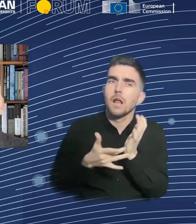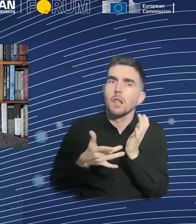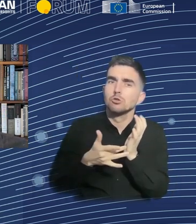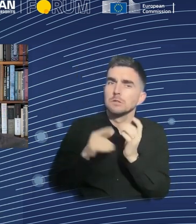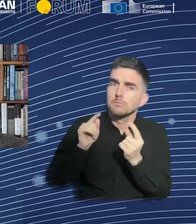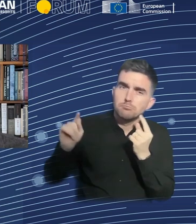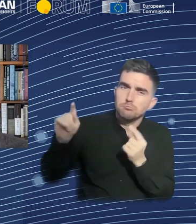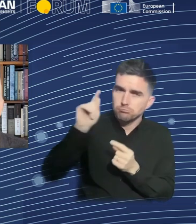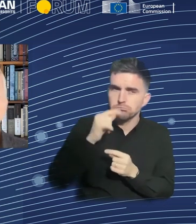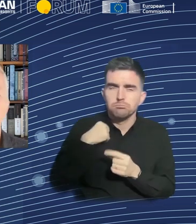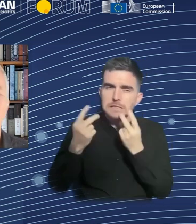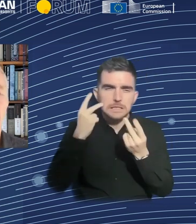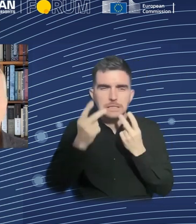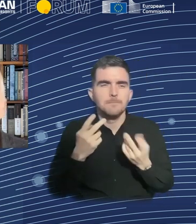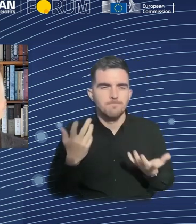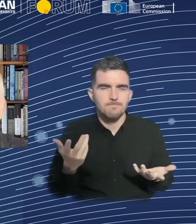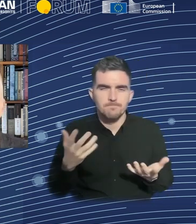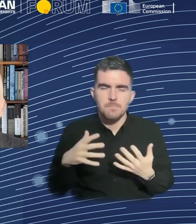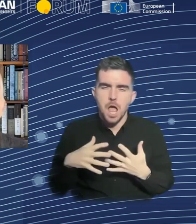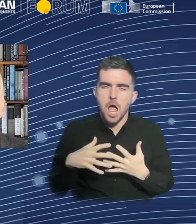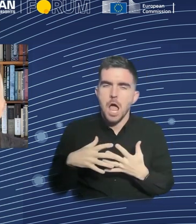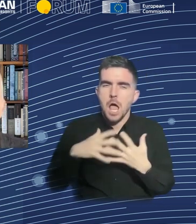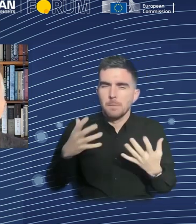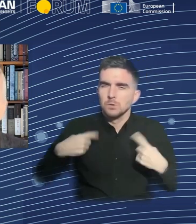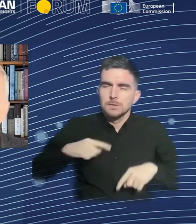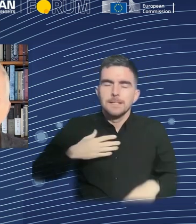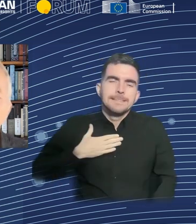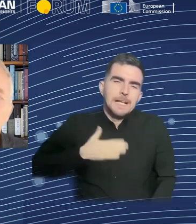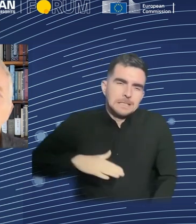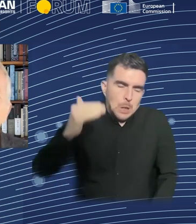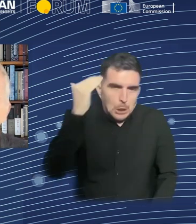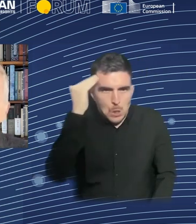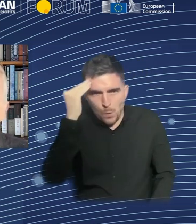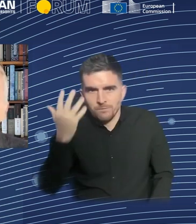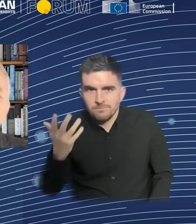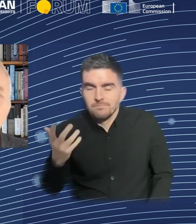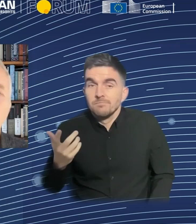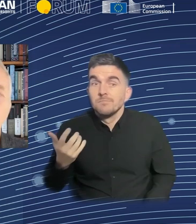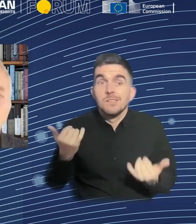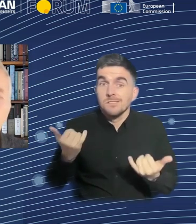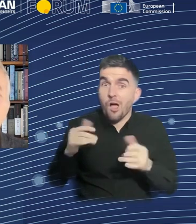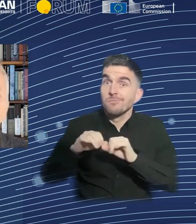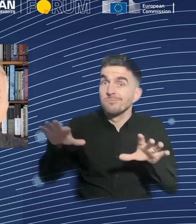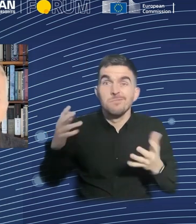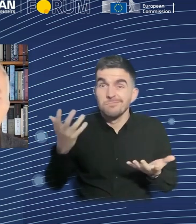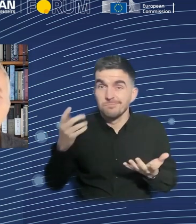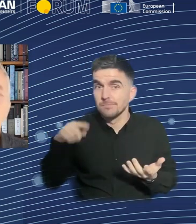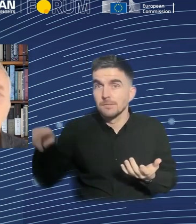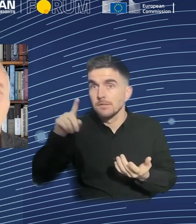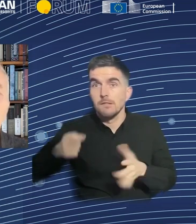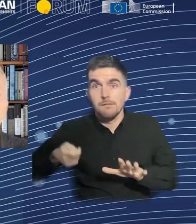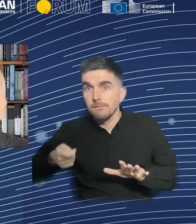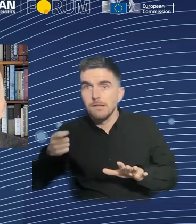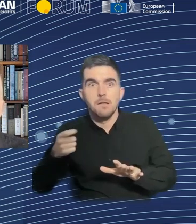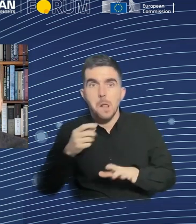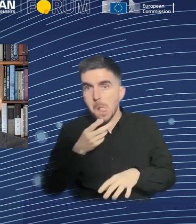because of whistleblower lawsuits, because of government lawsuits, that should have just been part of the regular reporting by these companies so